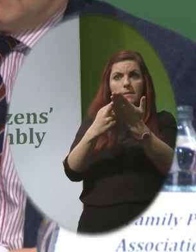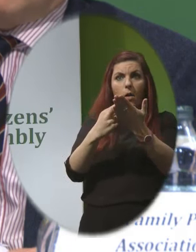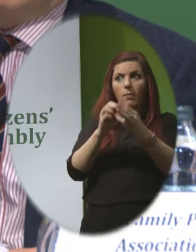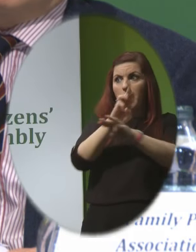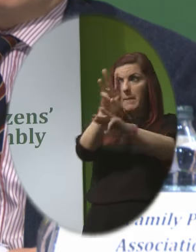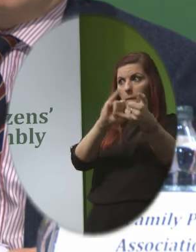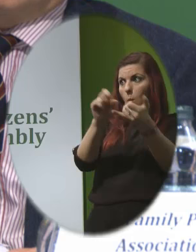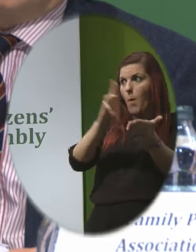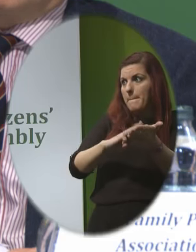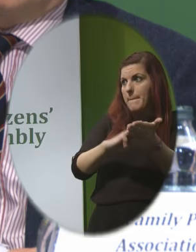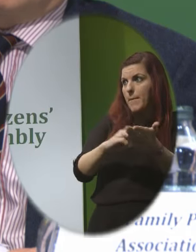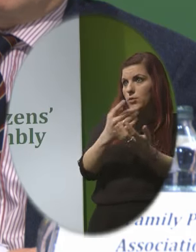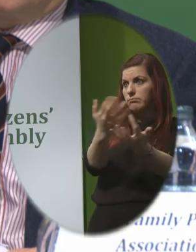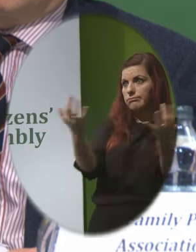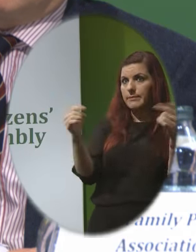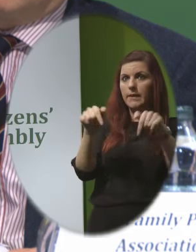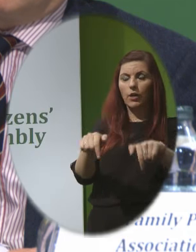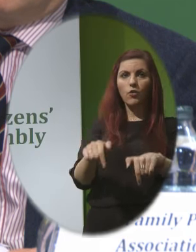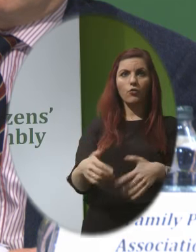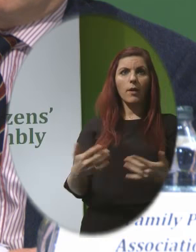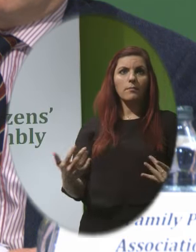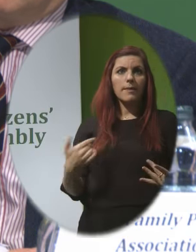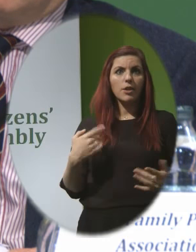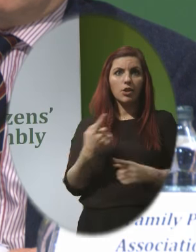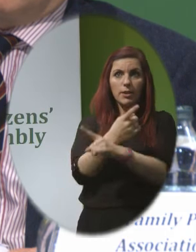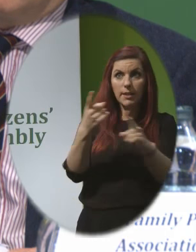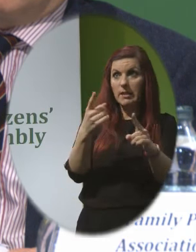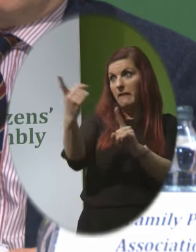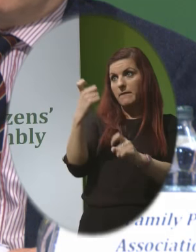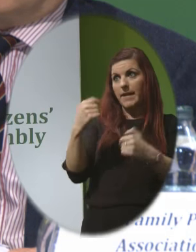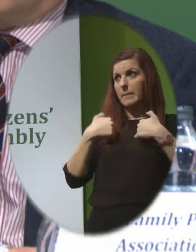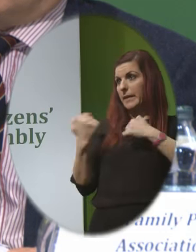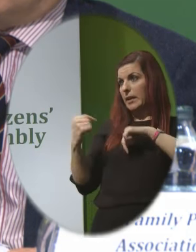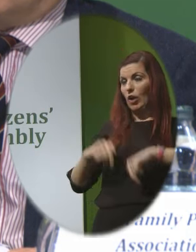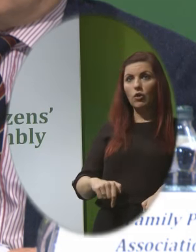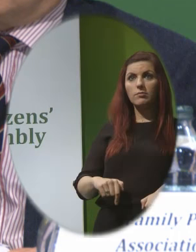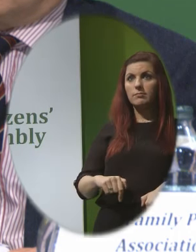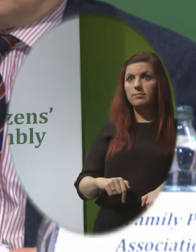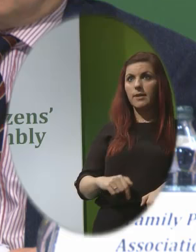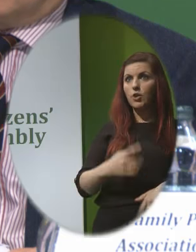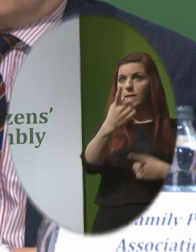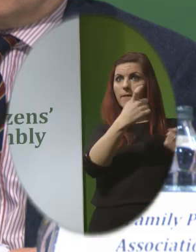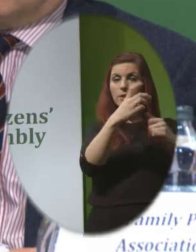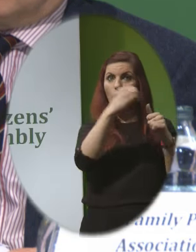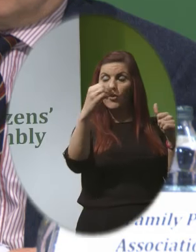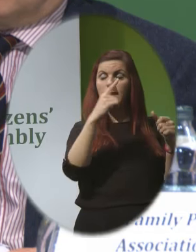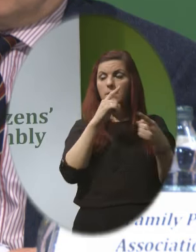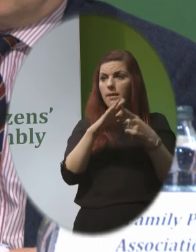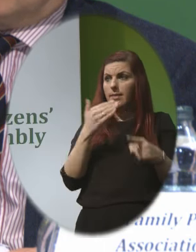assembly Of you and the people that have invited me And thank you for that